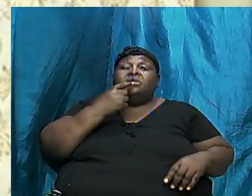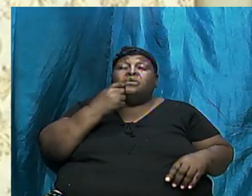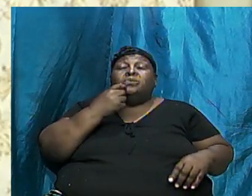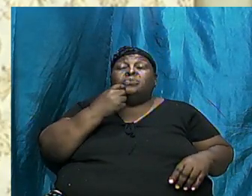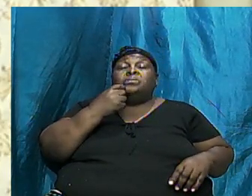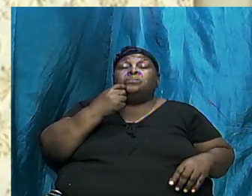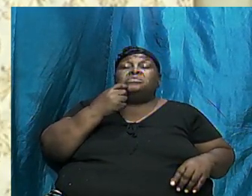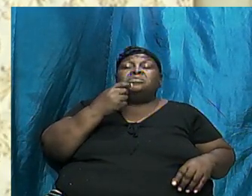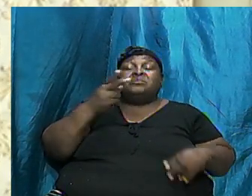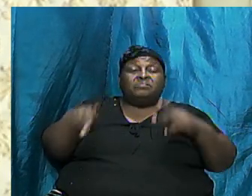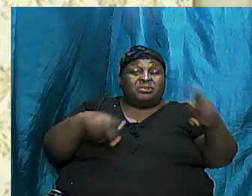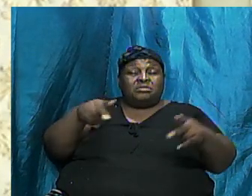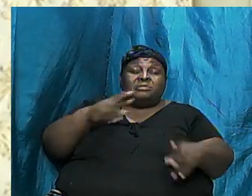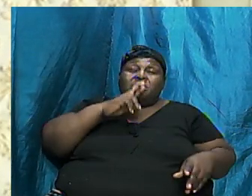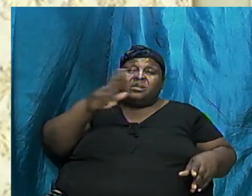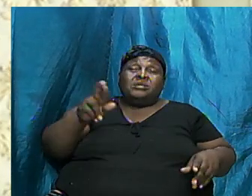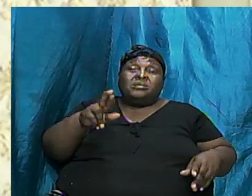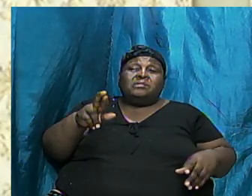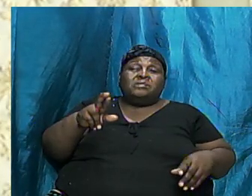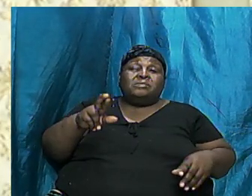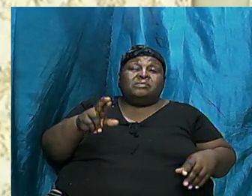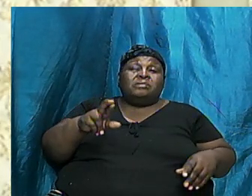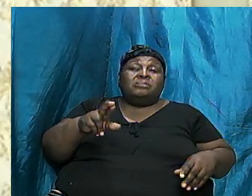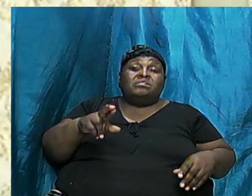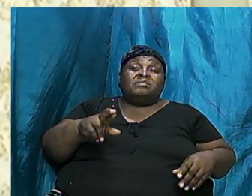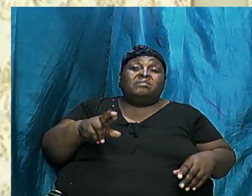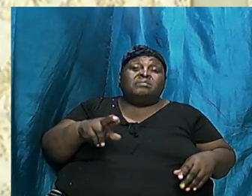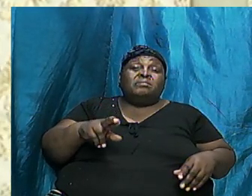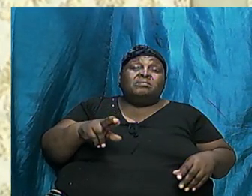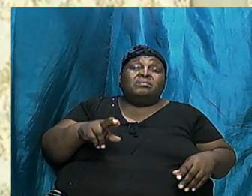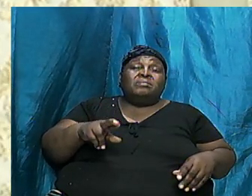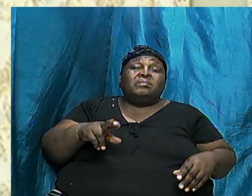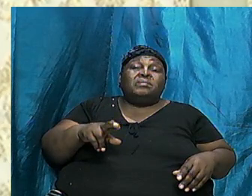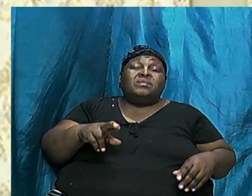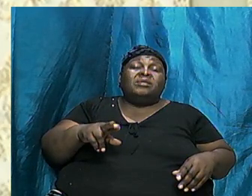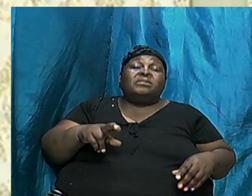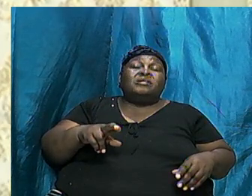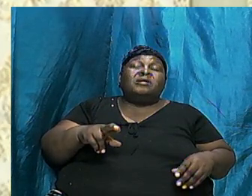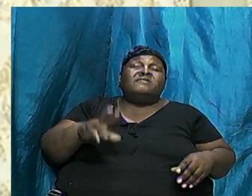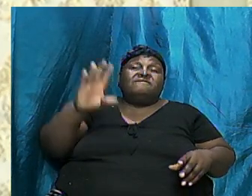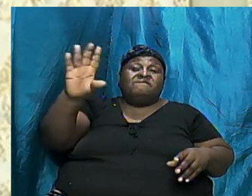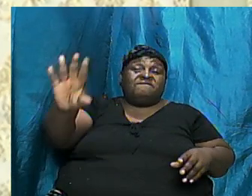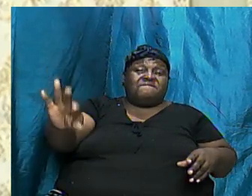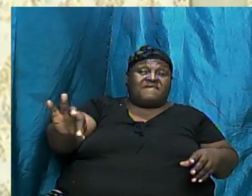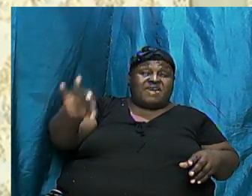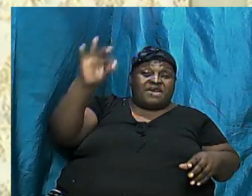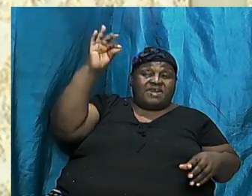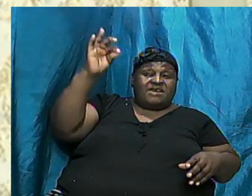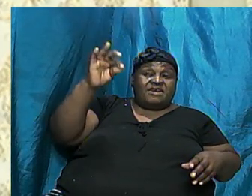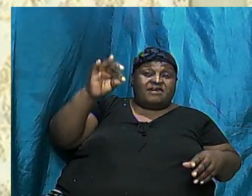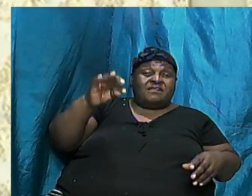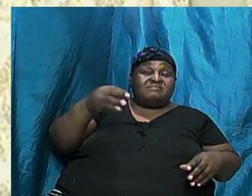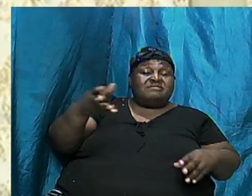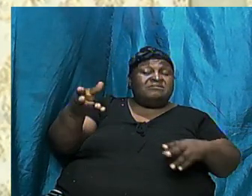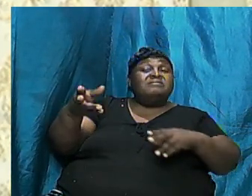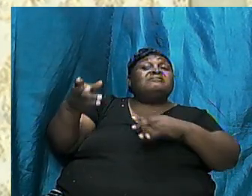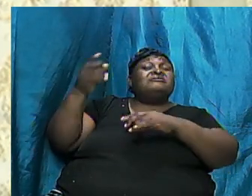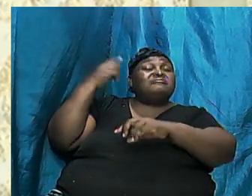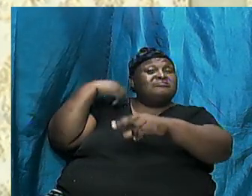And they literally trace their ancestry and some of them even call the names,